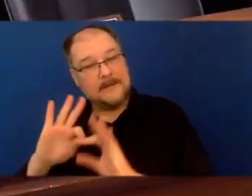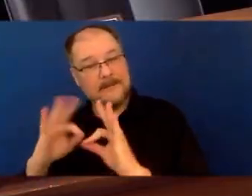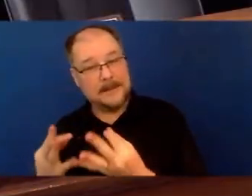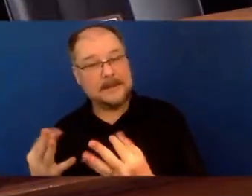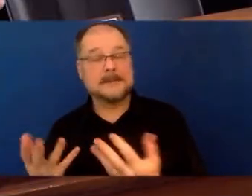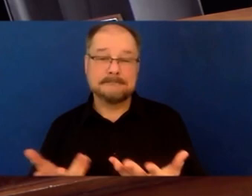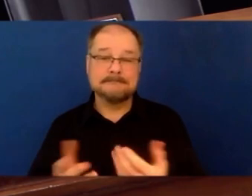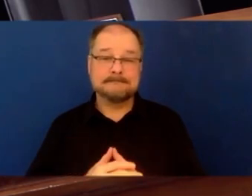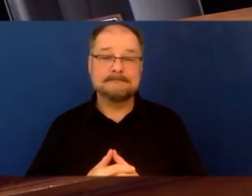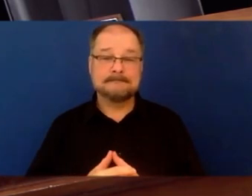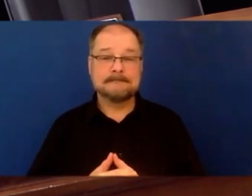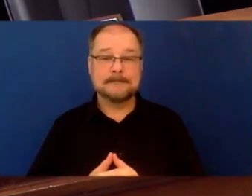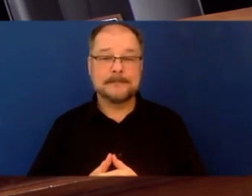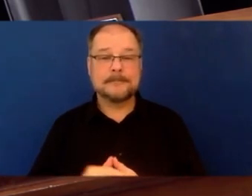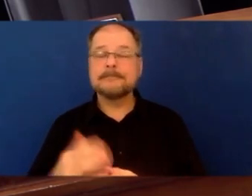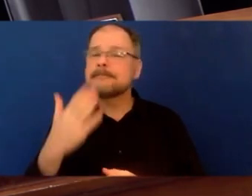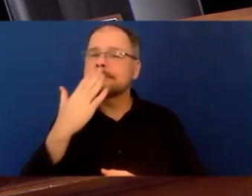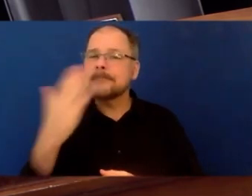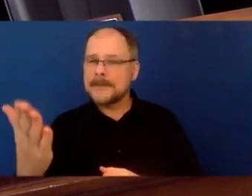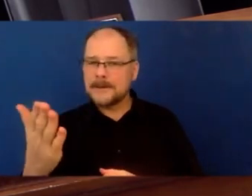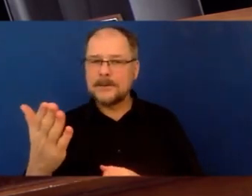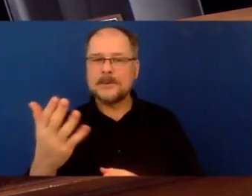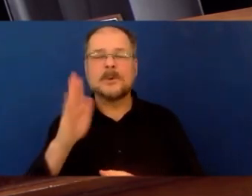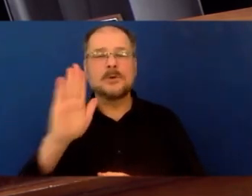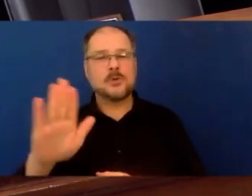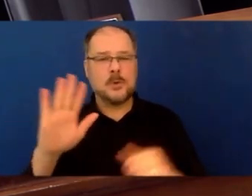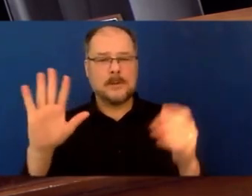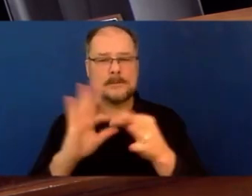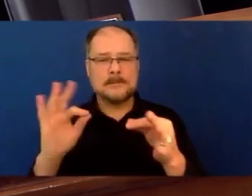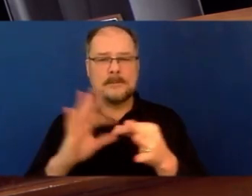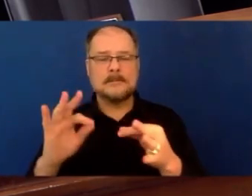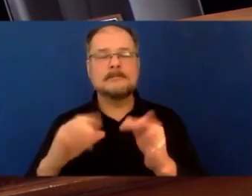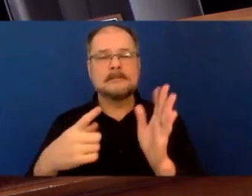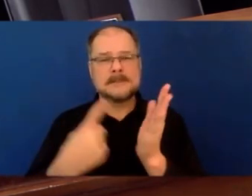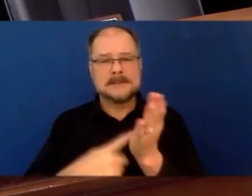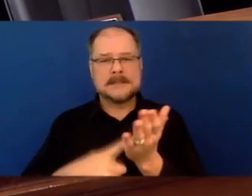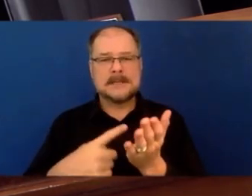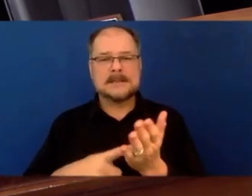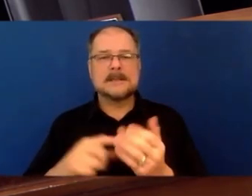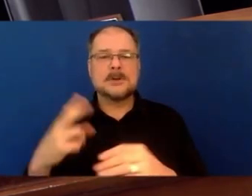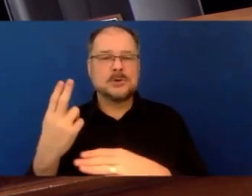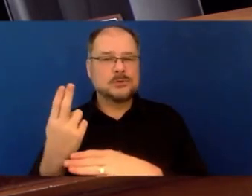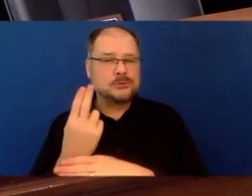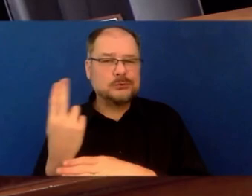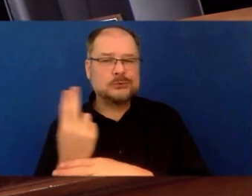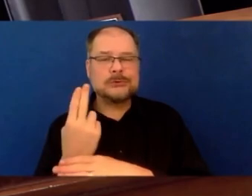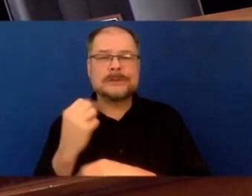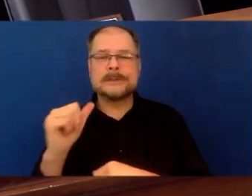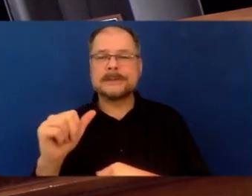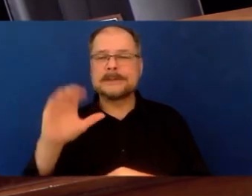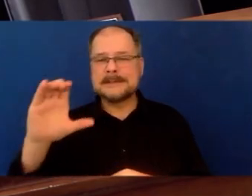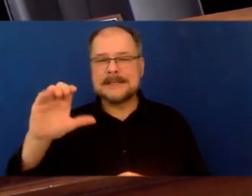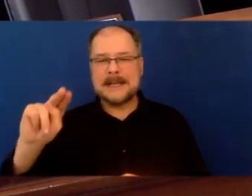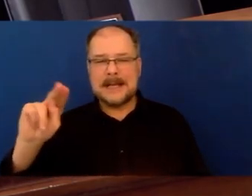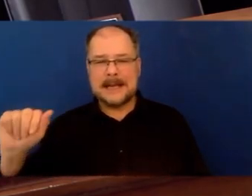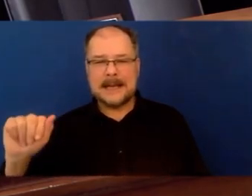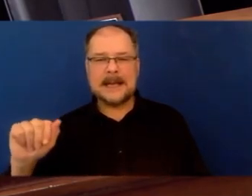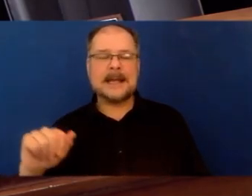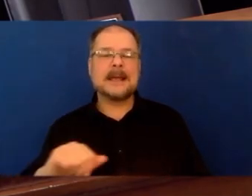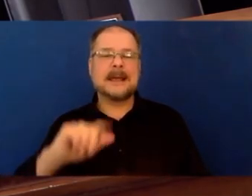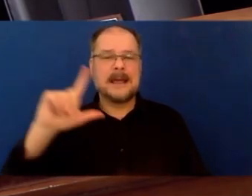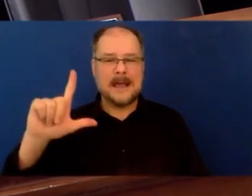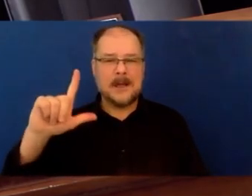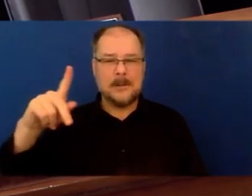So earlier in your testimony, I understand that you mentioned using non-physician providers like CNAs, licensed practical nurses.